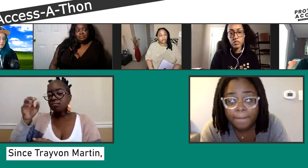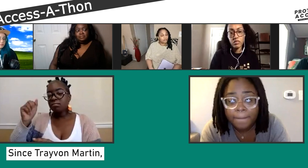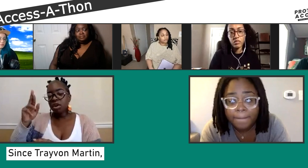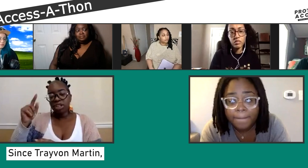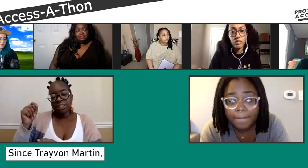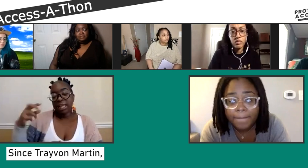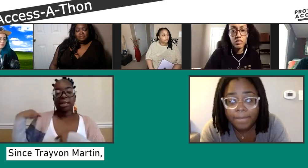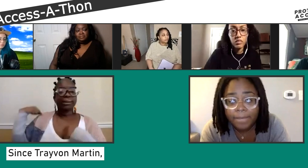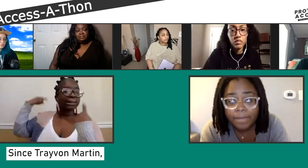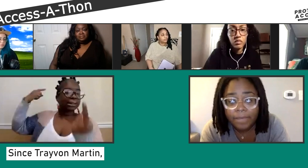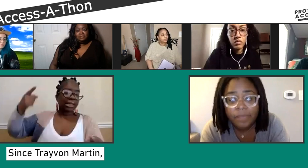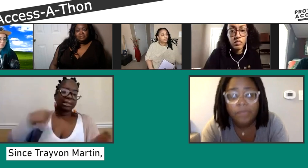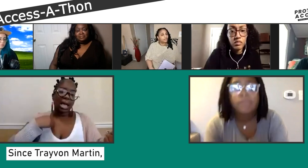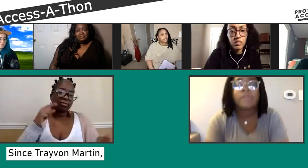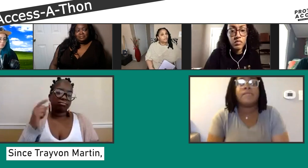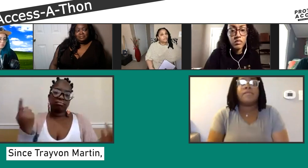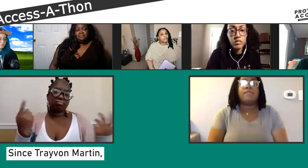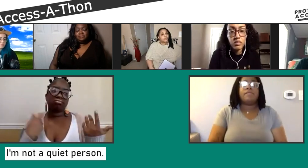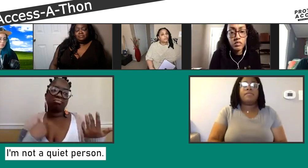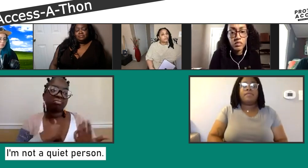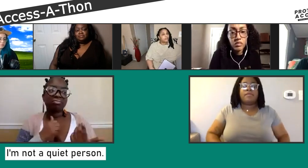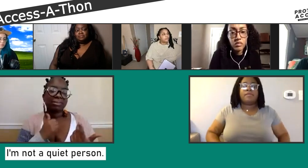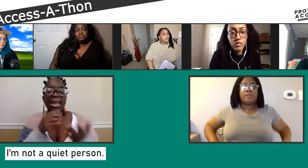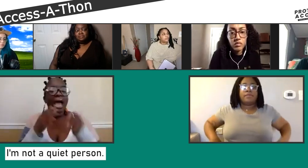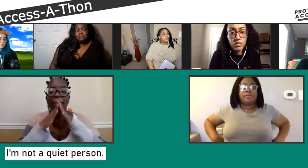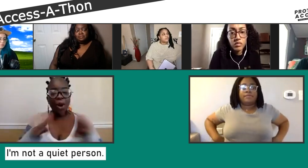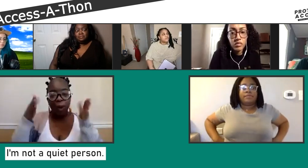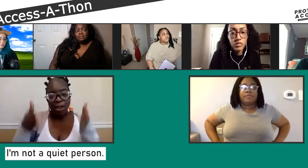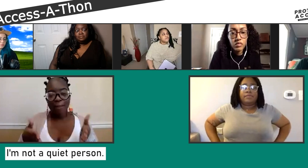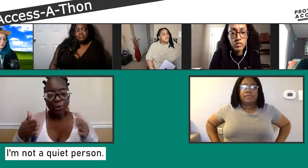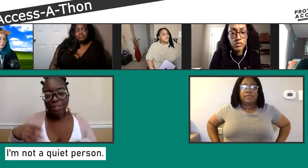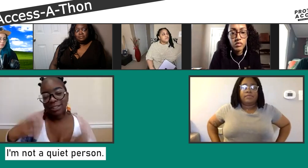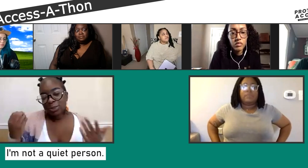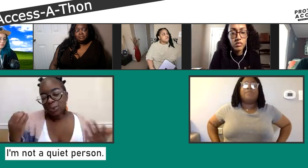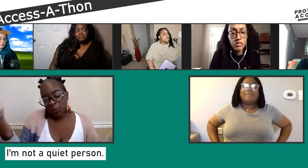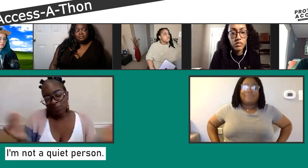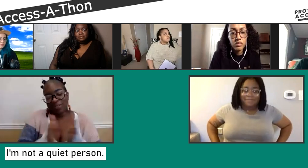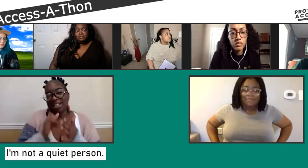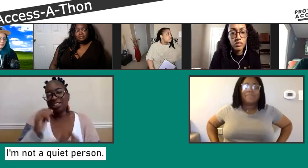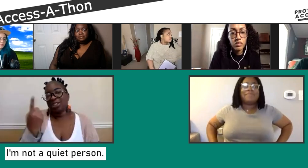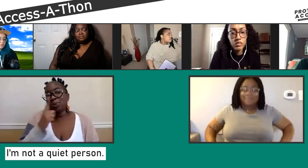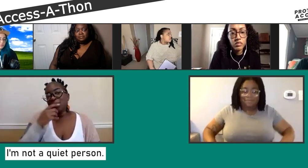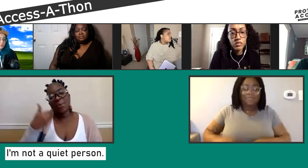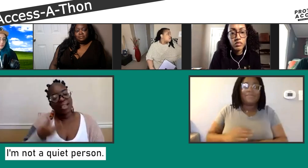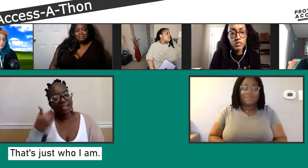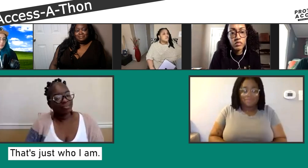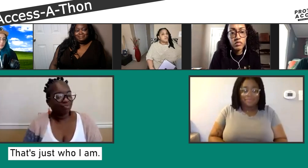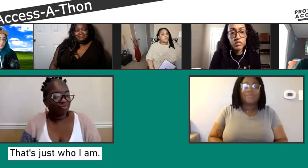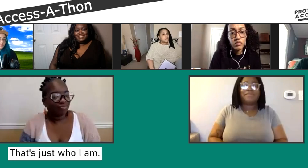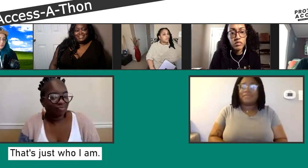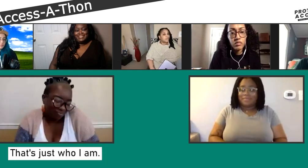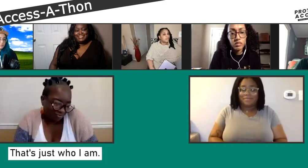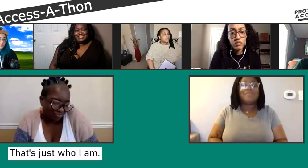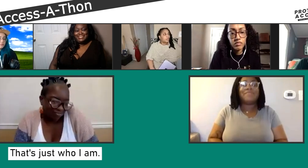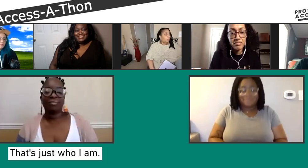happening, especially concerning Trayvon Martin, yeah, I mean, again, you already know at this point, I'm not a